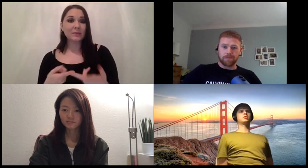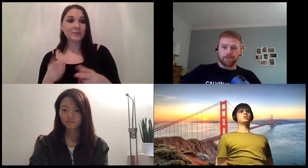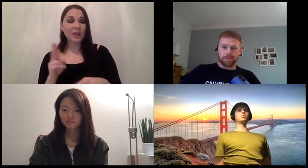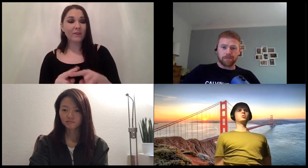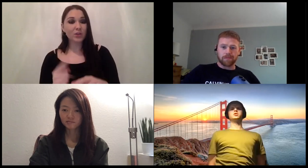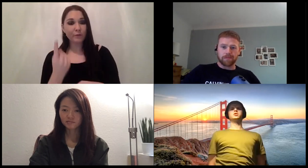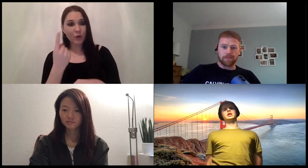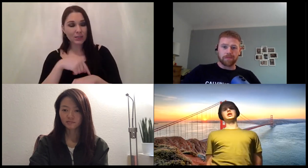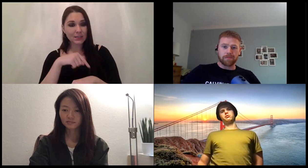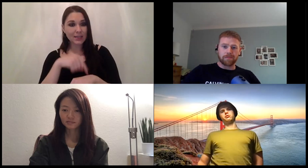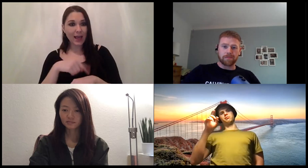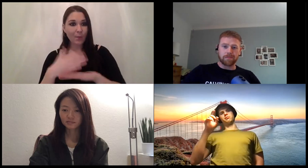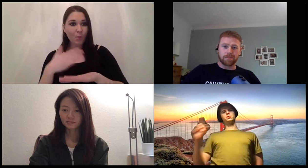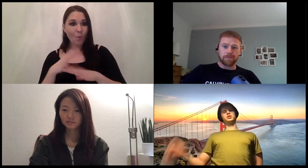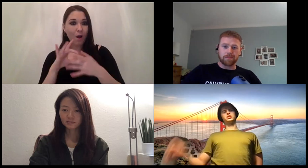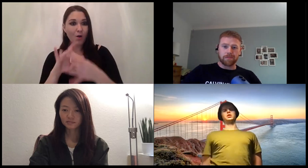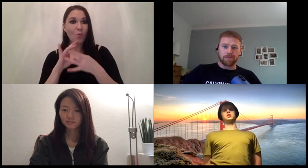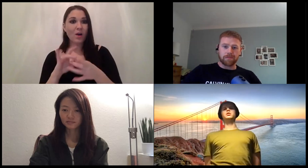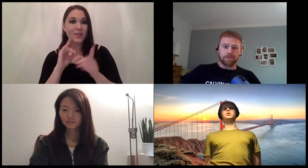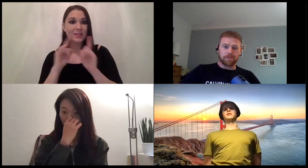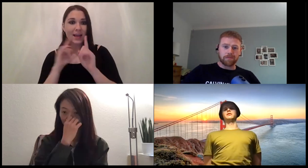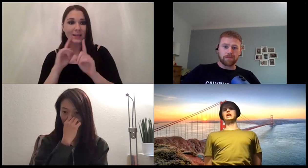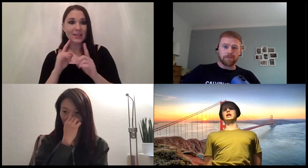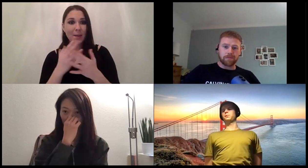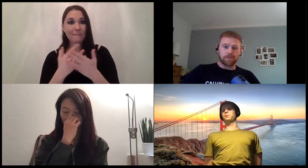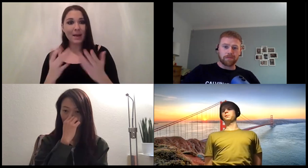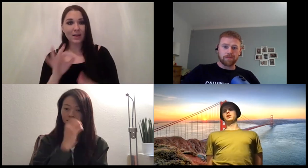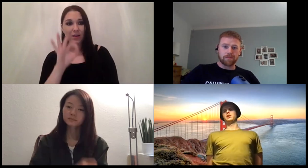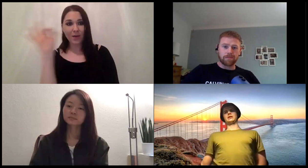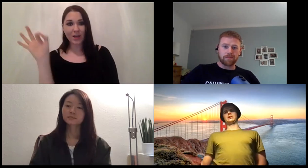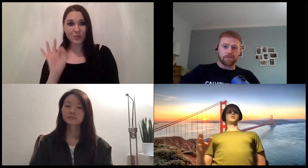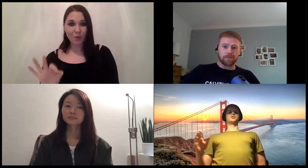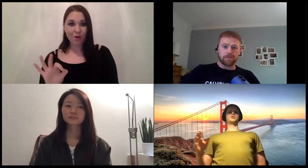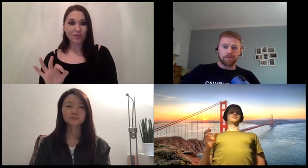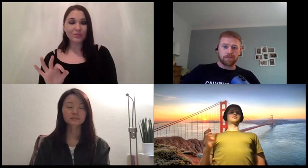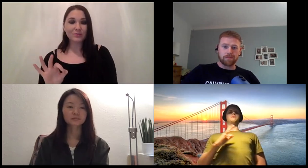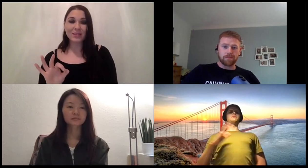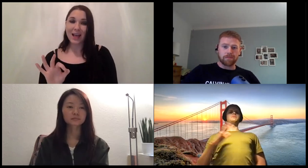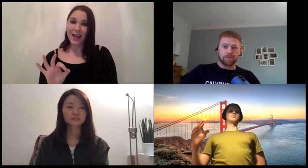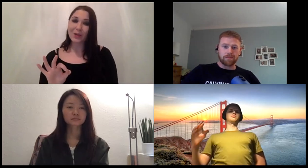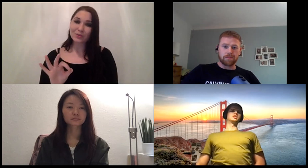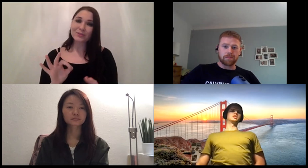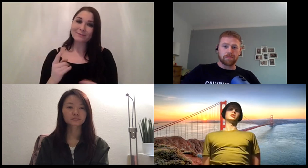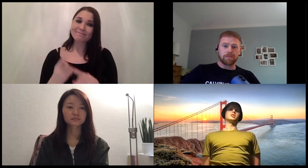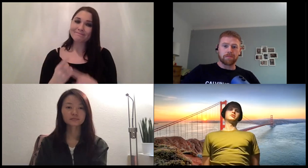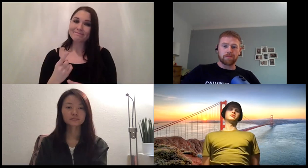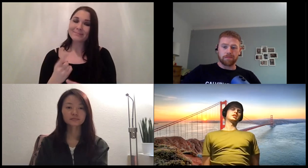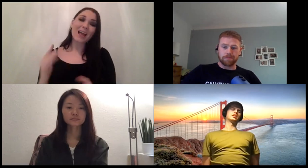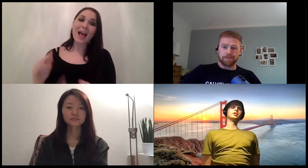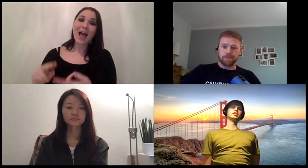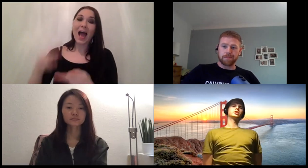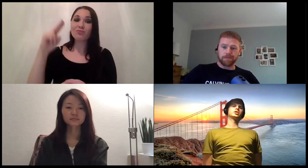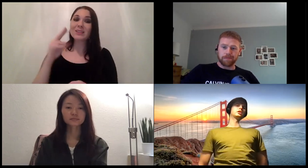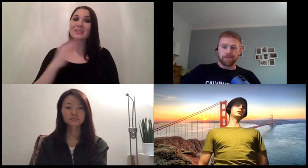that you ever work with this data and if you have many question marks if you even have the data i would almost immediately put it into the high risk category